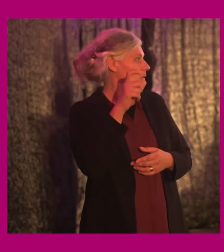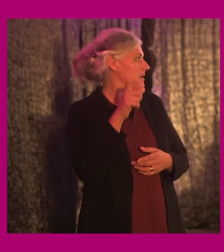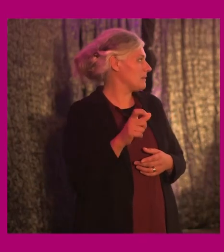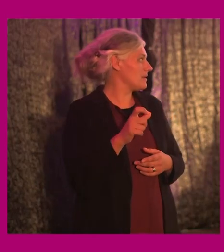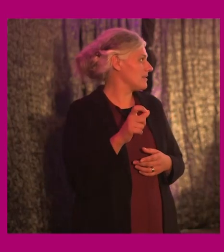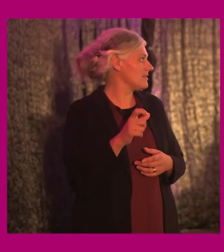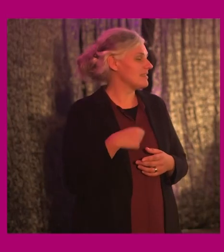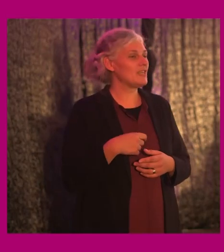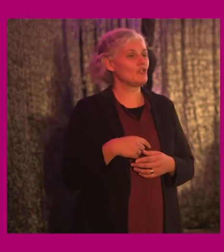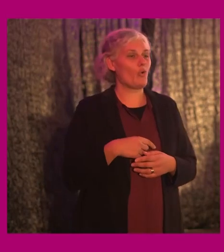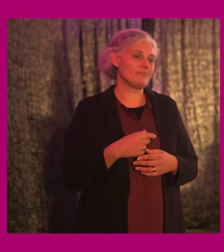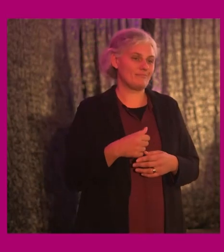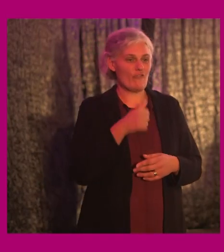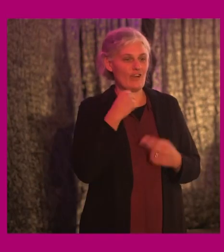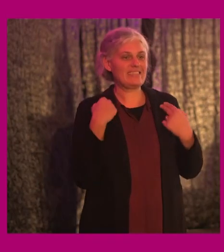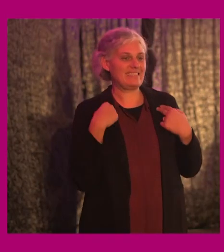a native English speaker.